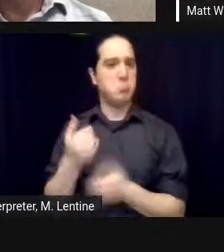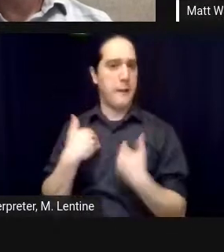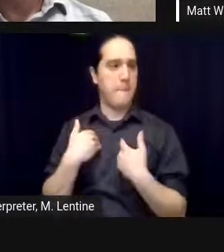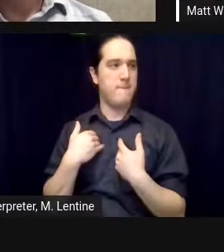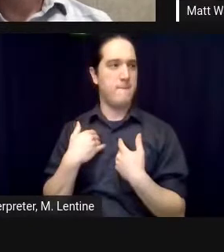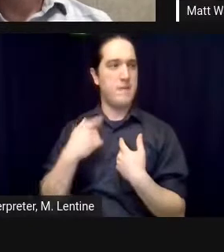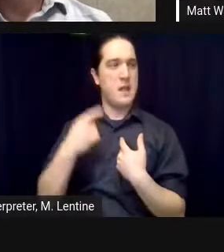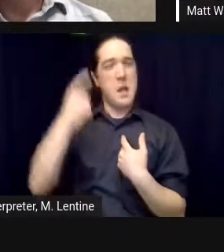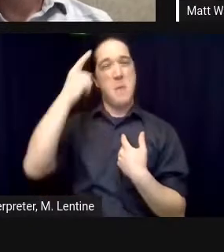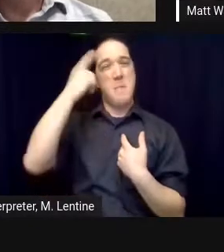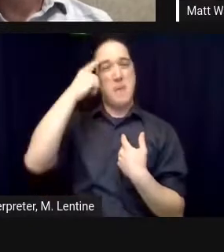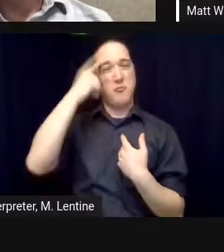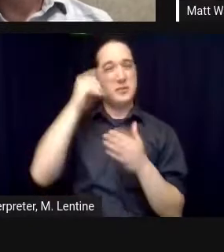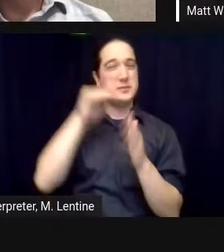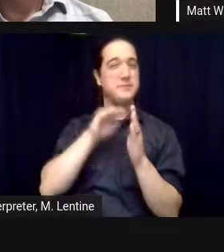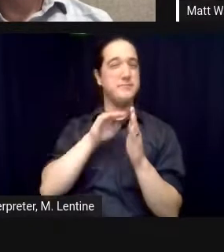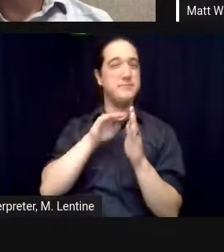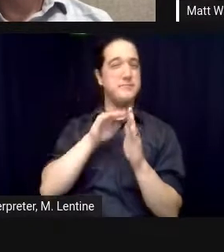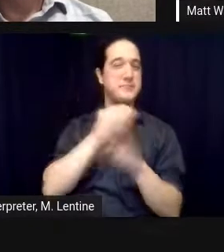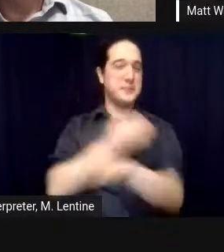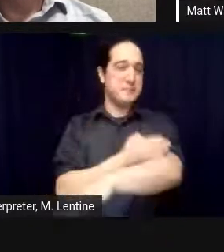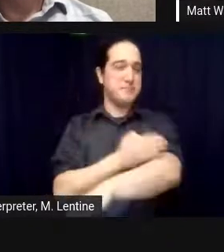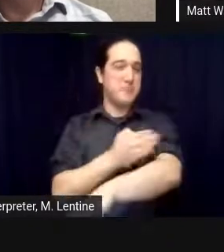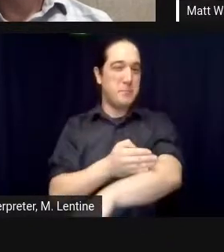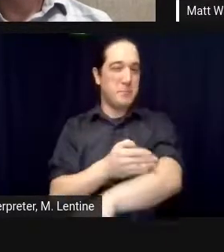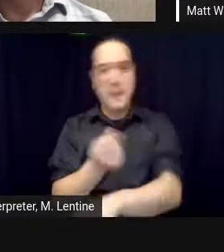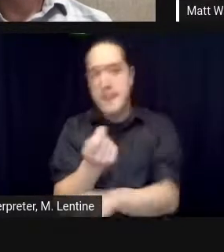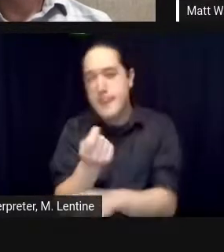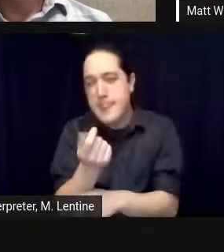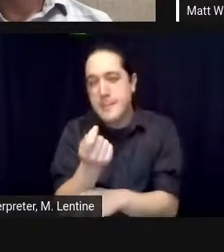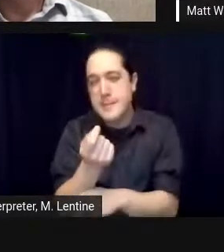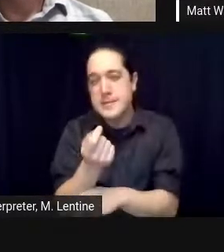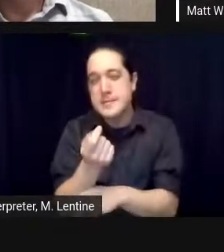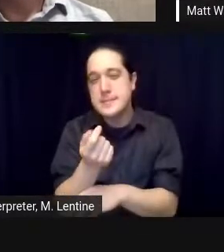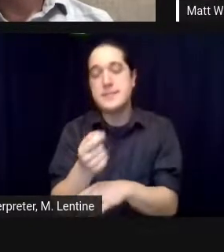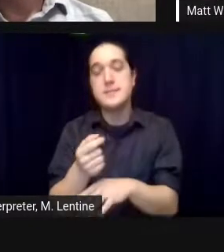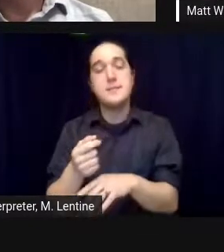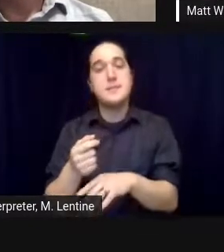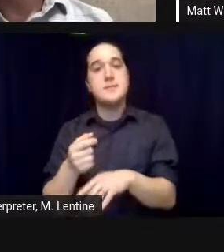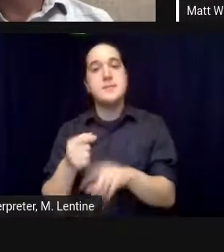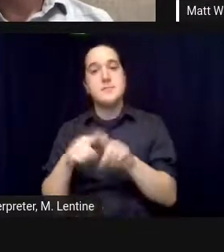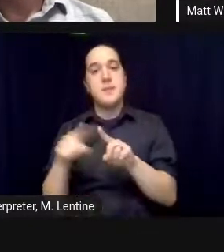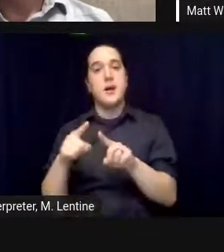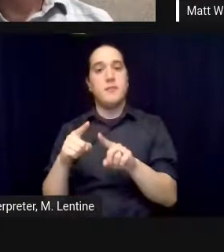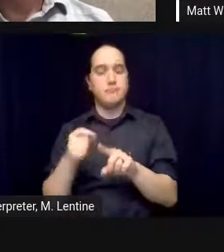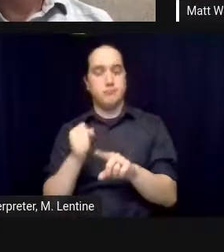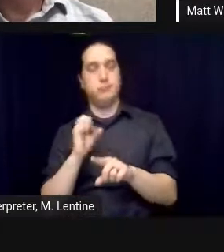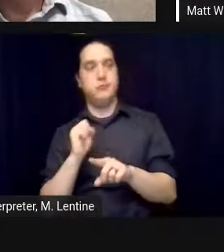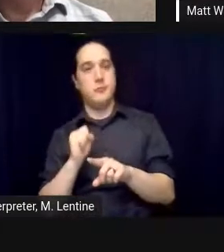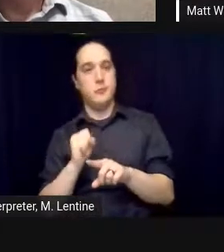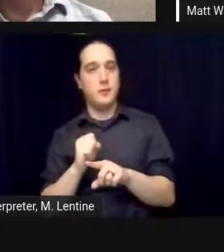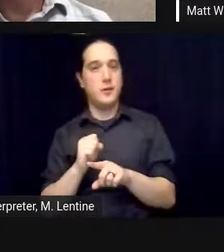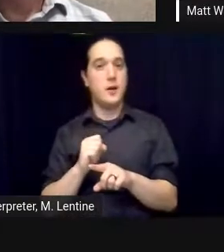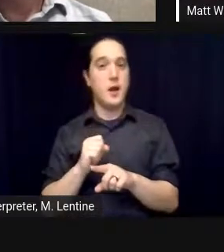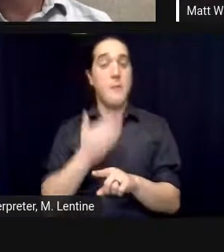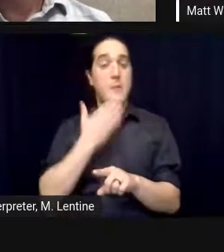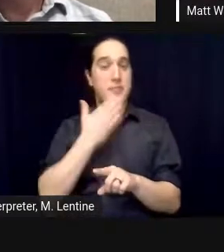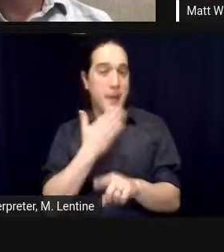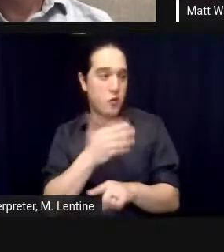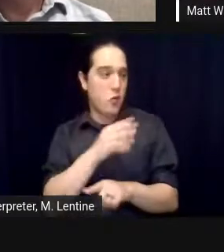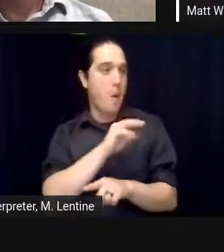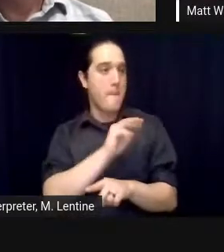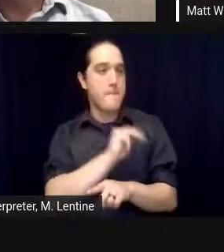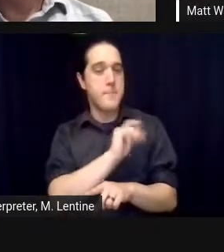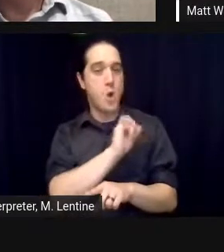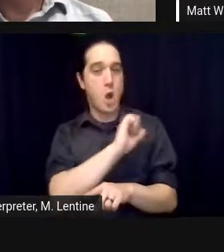old man and i i'm so thankful also matt and stacy that you made this film while john is still with us to